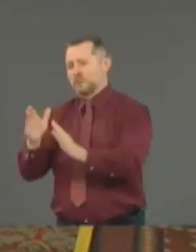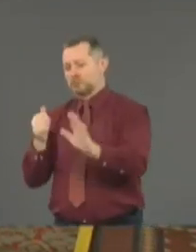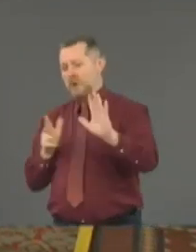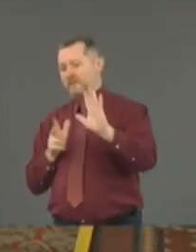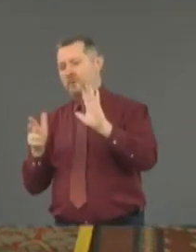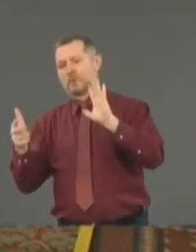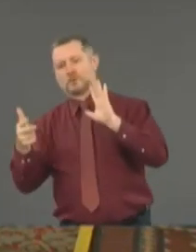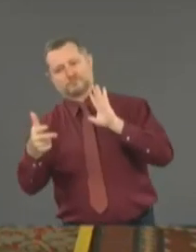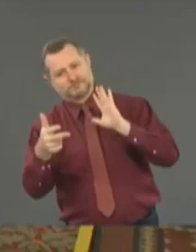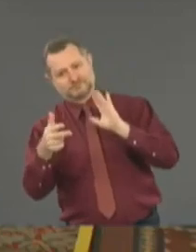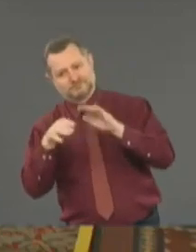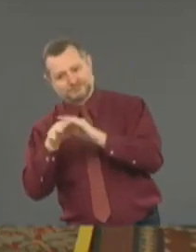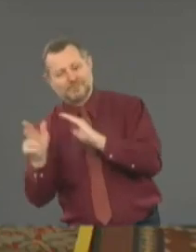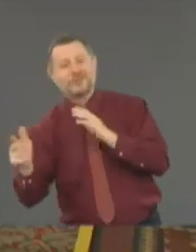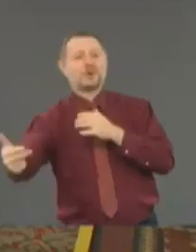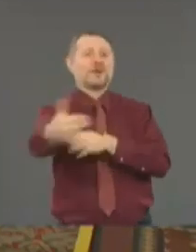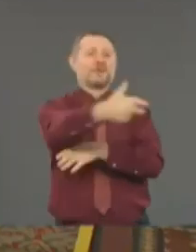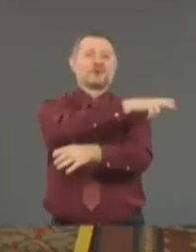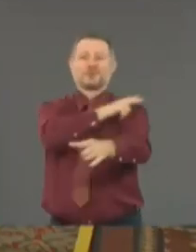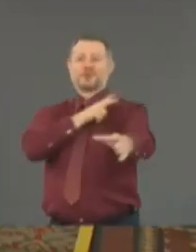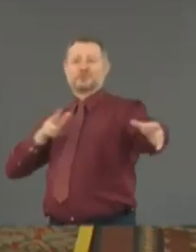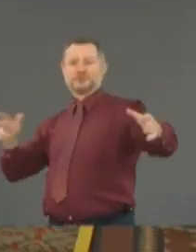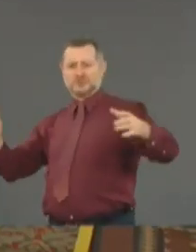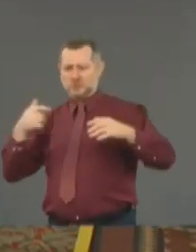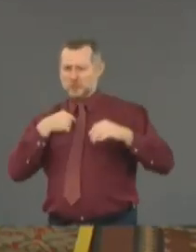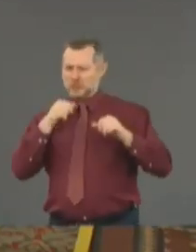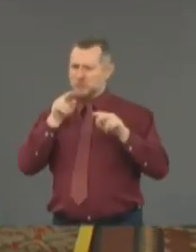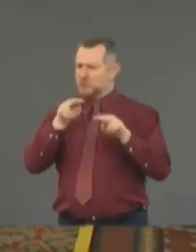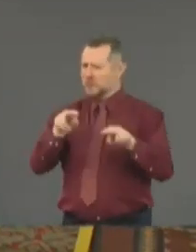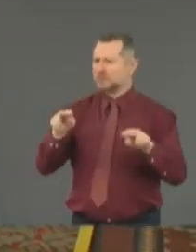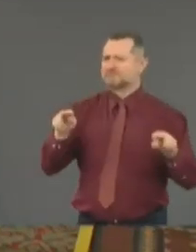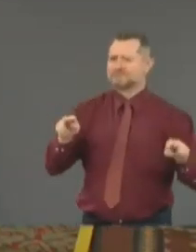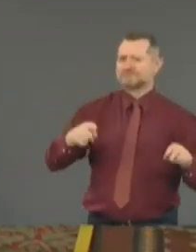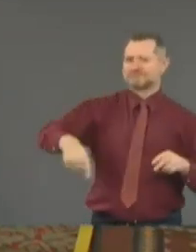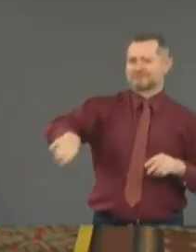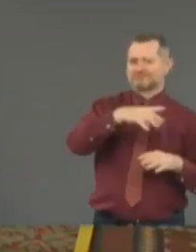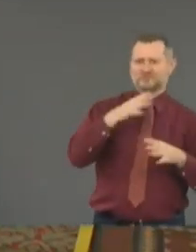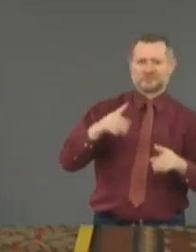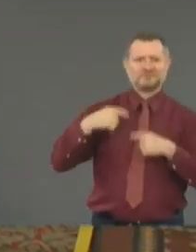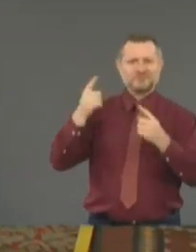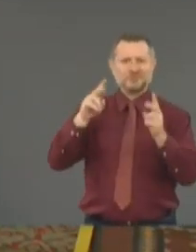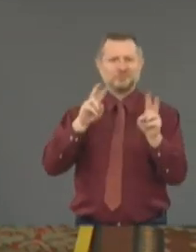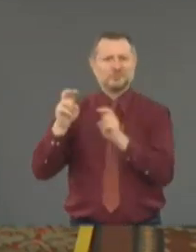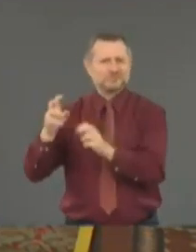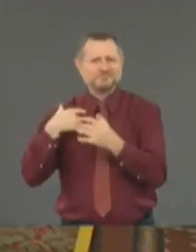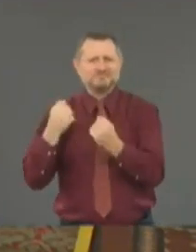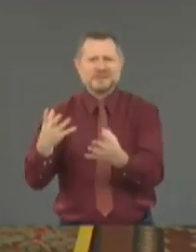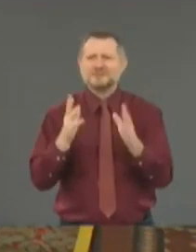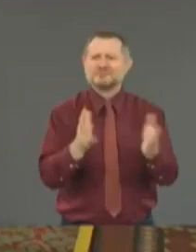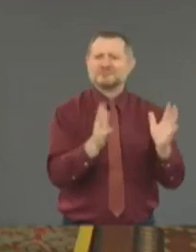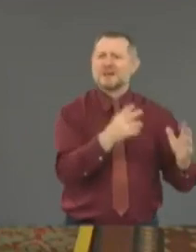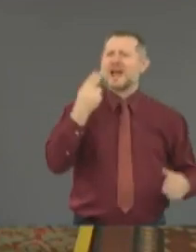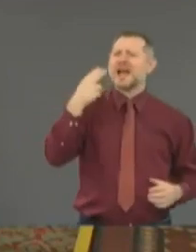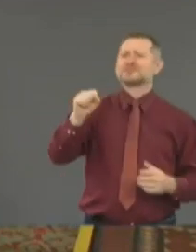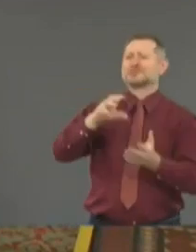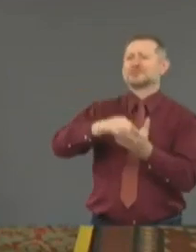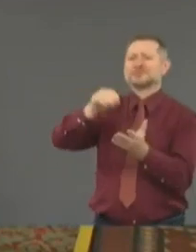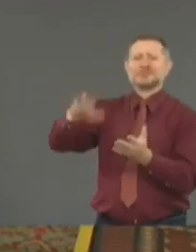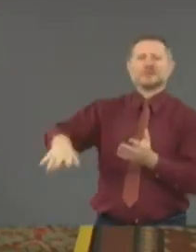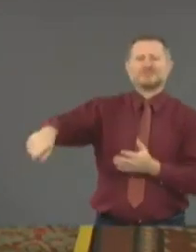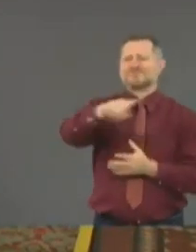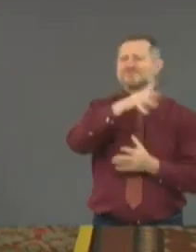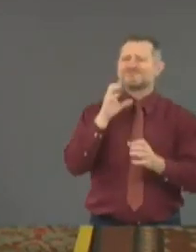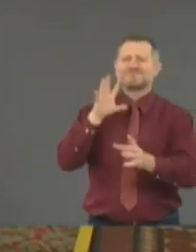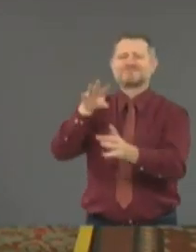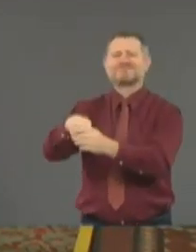We've been following this issue for a while. We've spoken with a lot of high school students, including one from Shalmont High School in